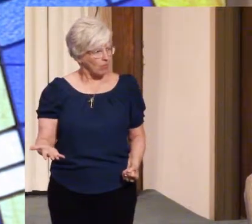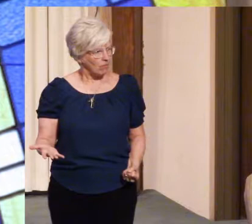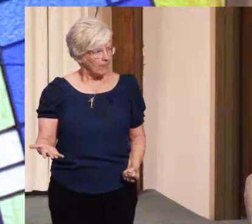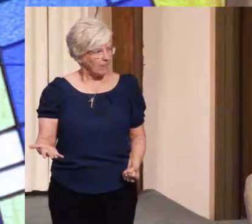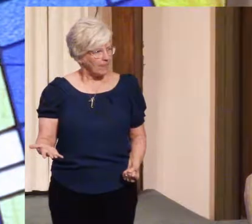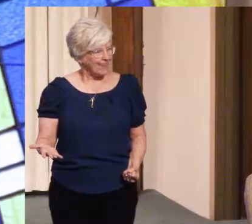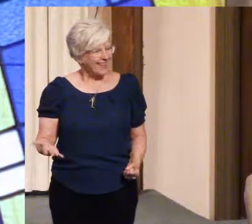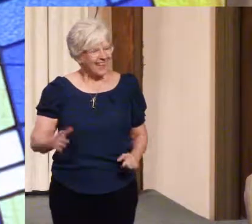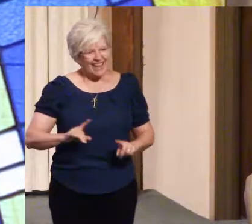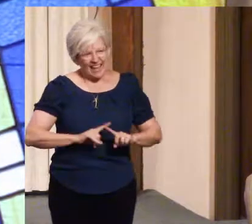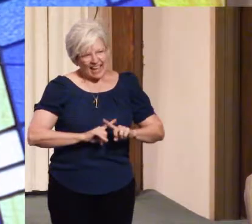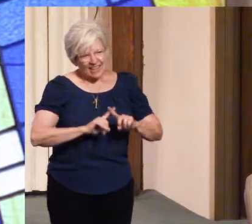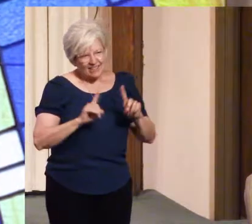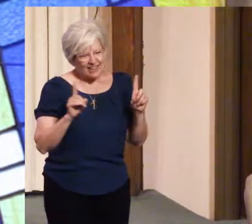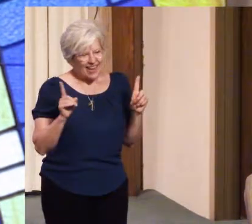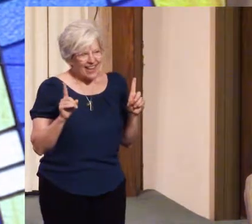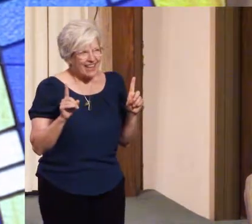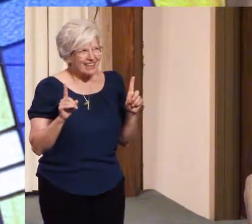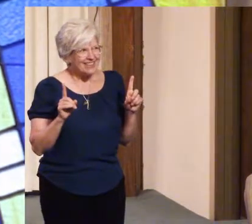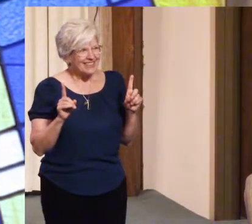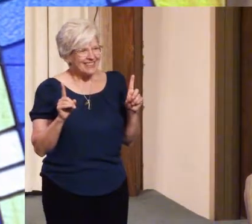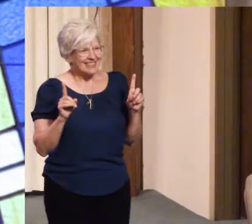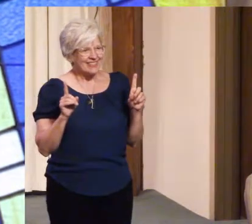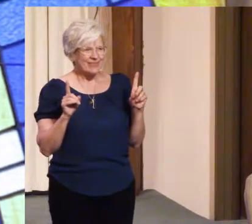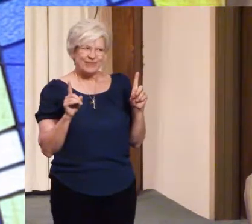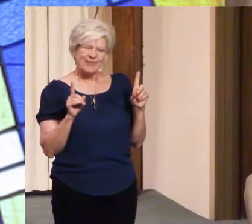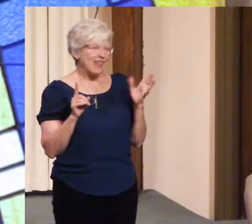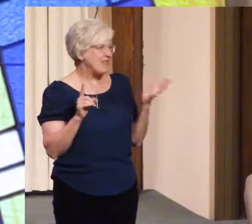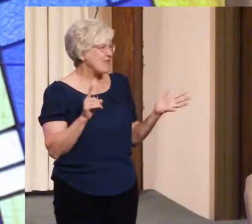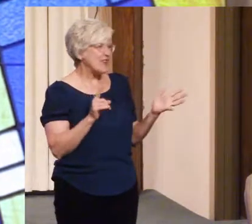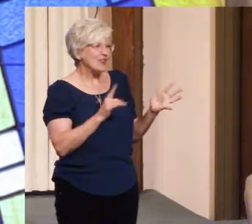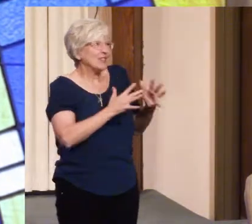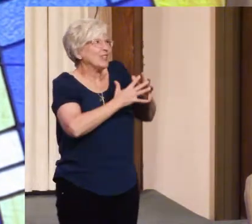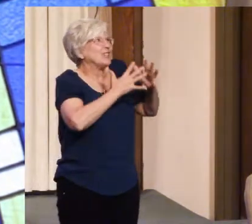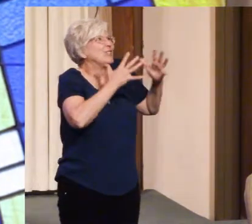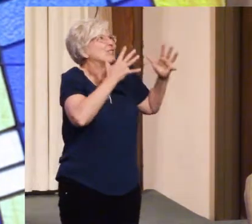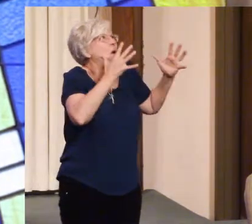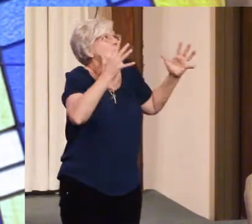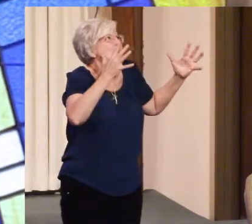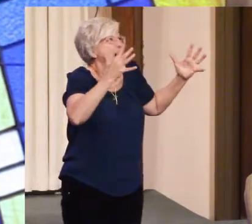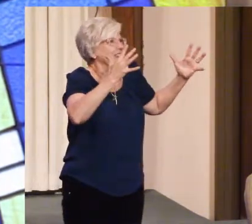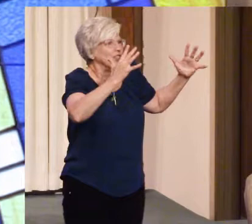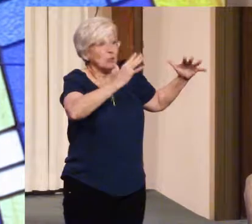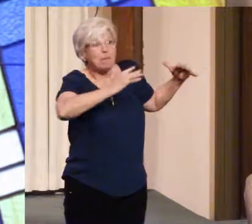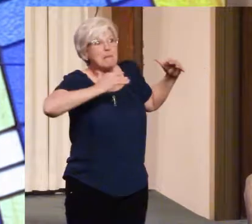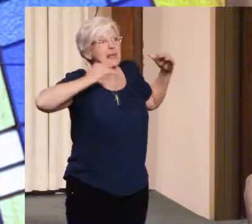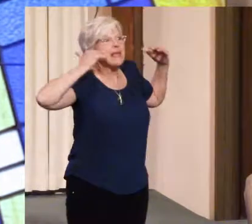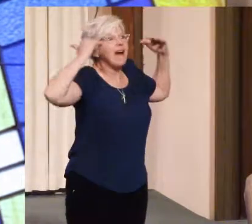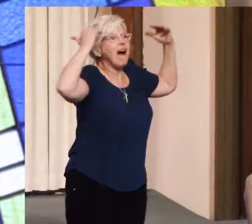And yet there is so much beyond that which is visible.